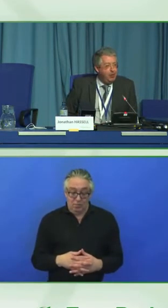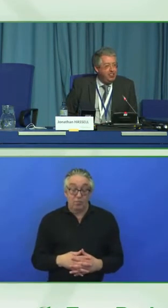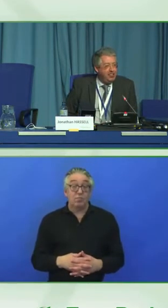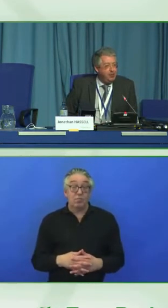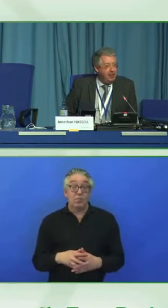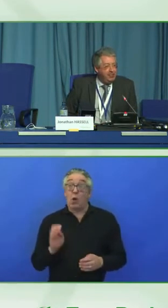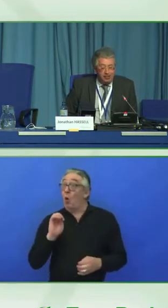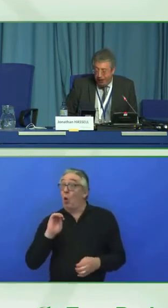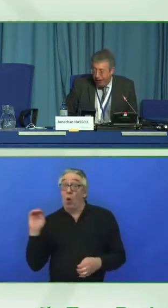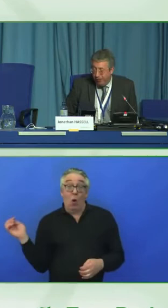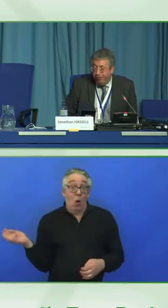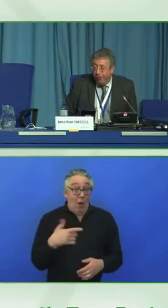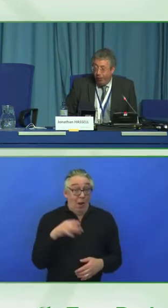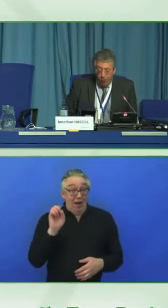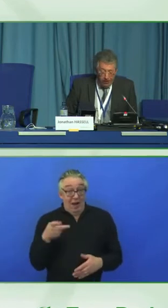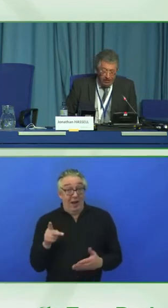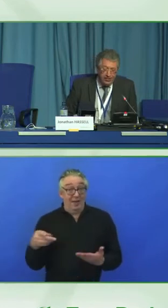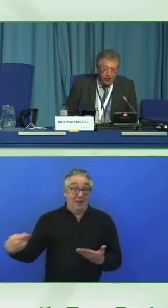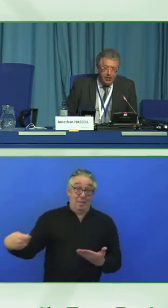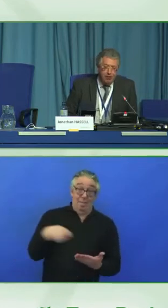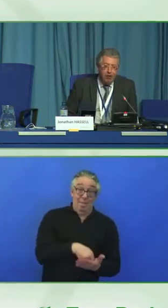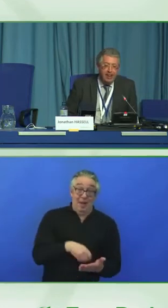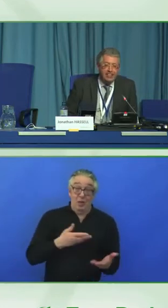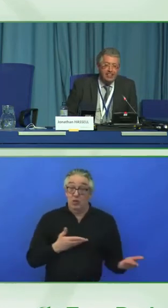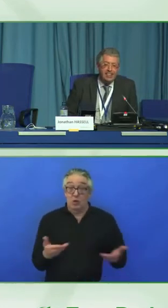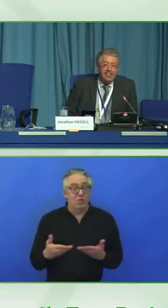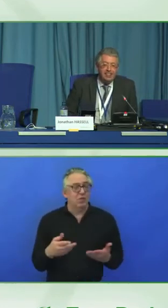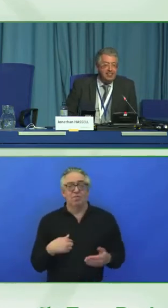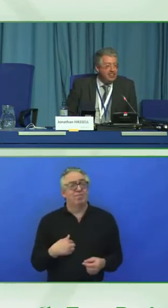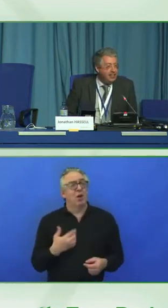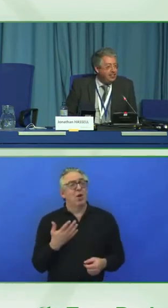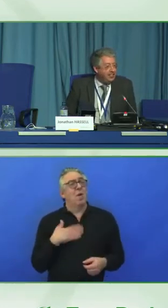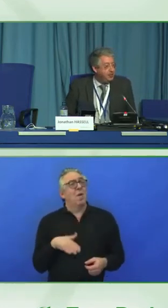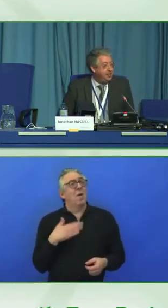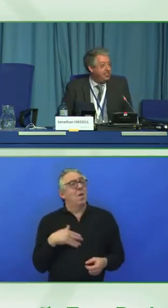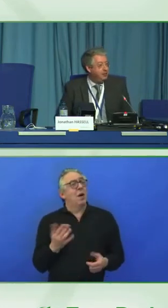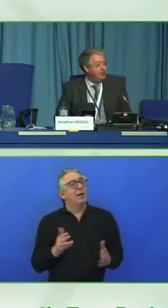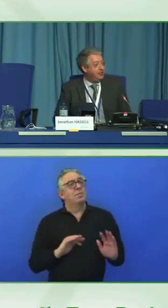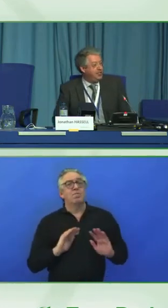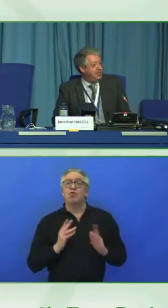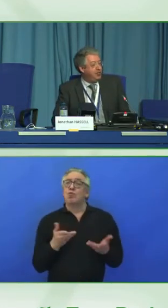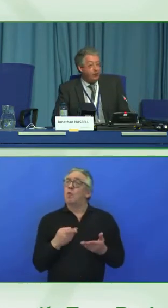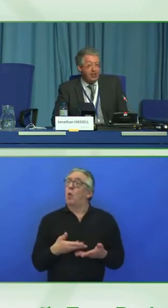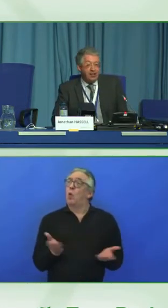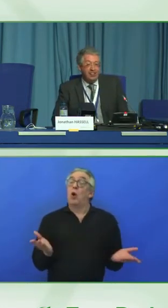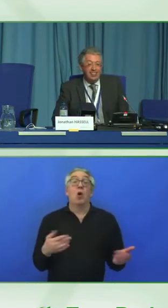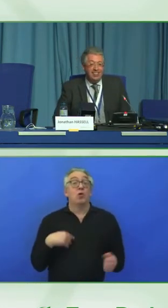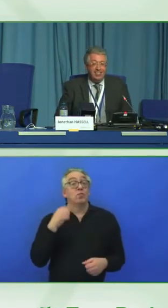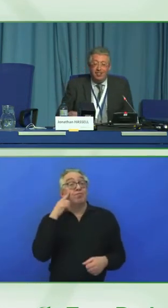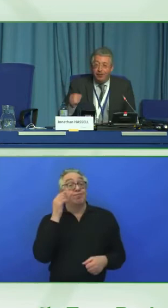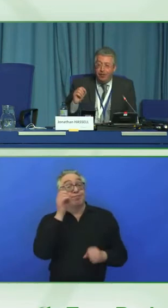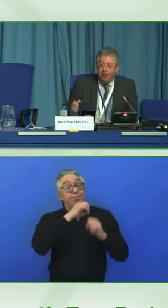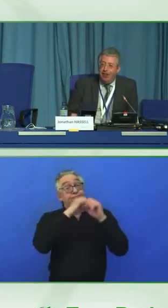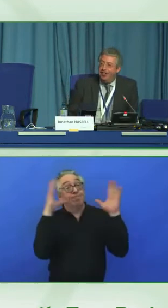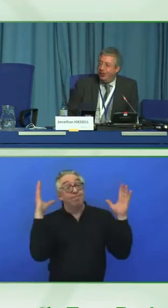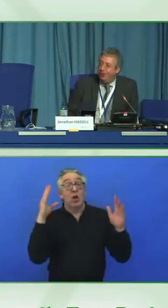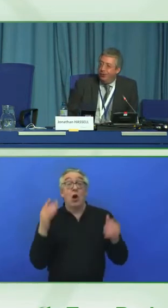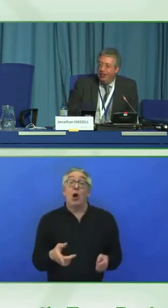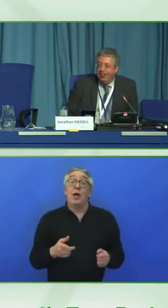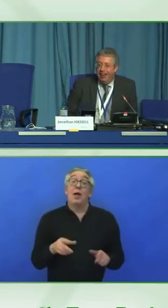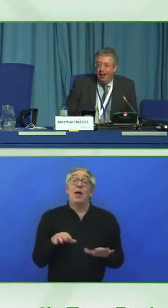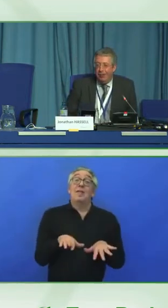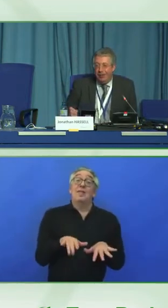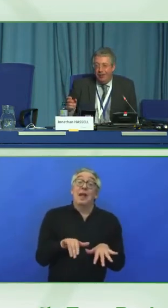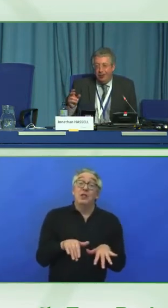so we wanted to make this available for all, and so we created the Digital Accessibility Maturity Scorecard. This is a free